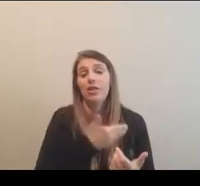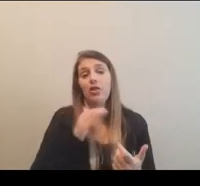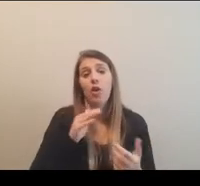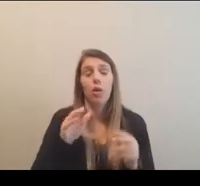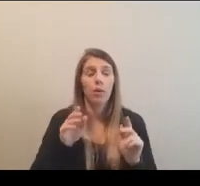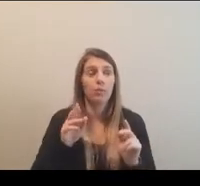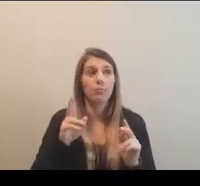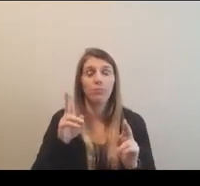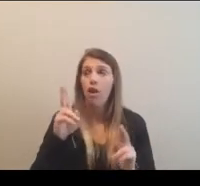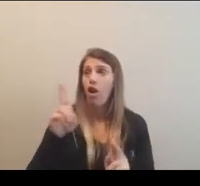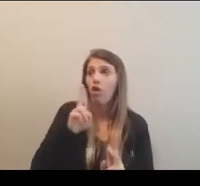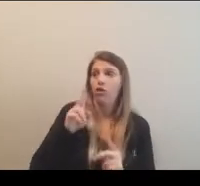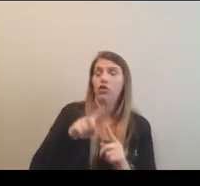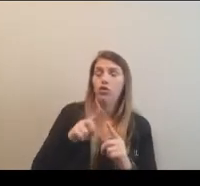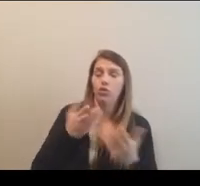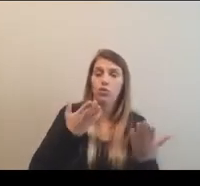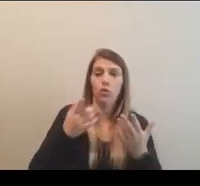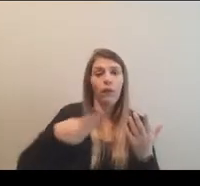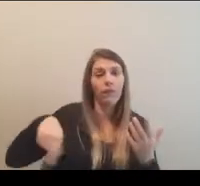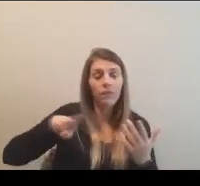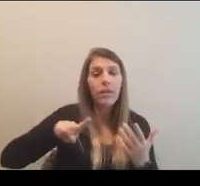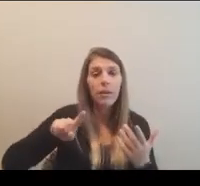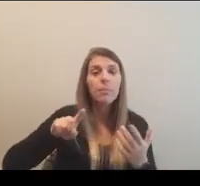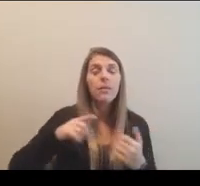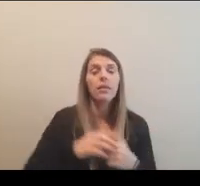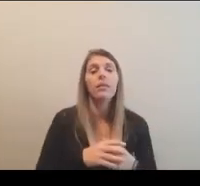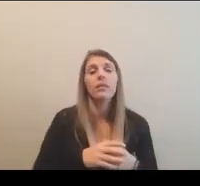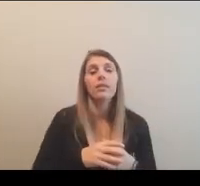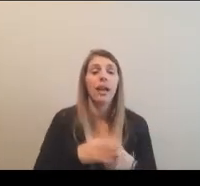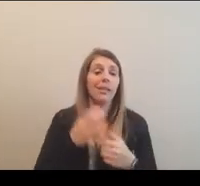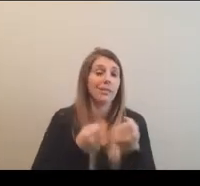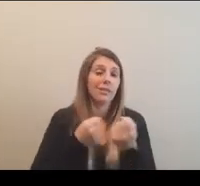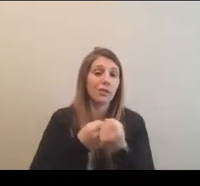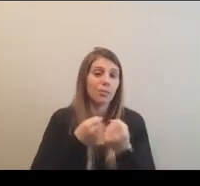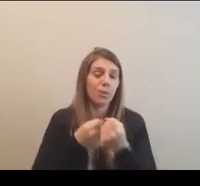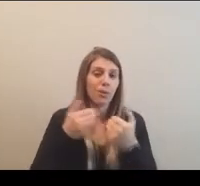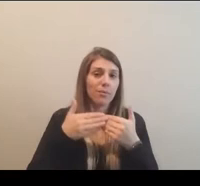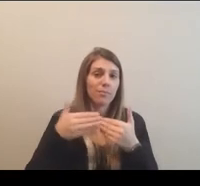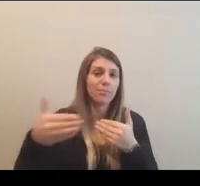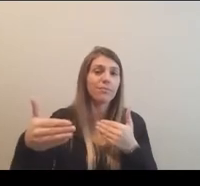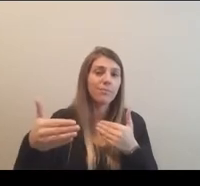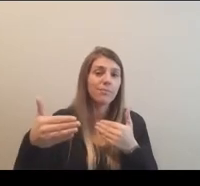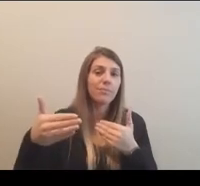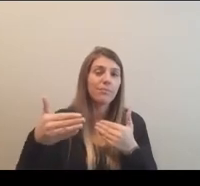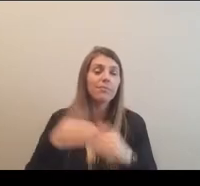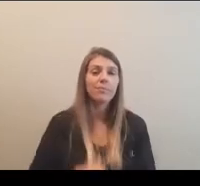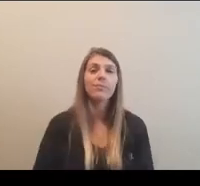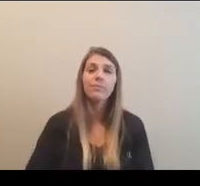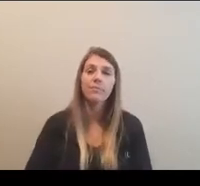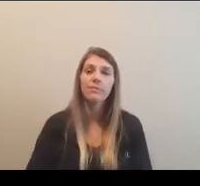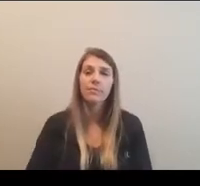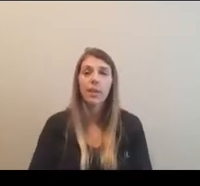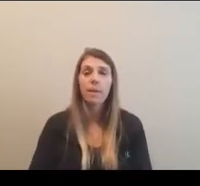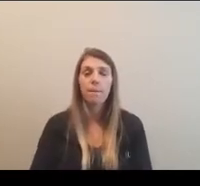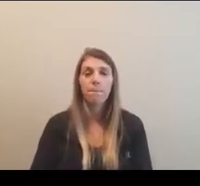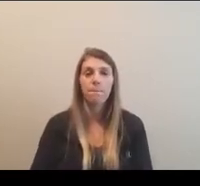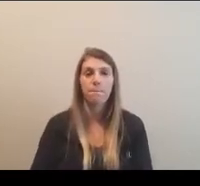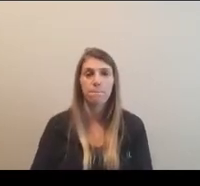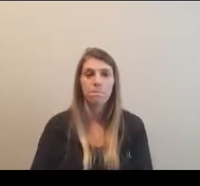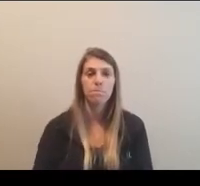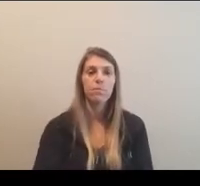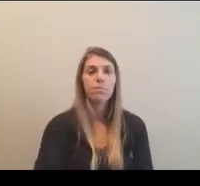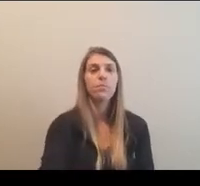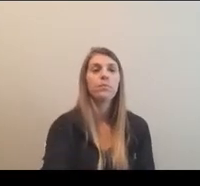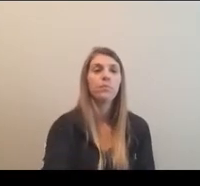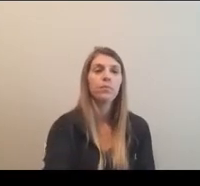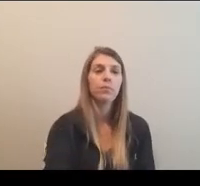and pleasure to serve them and, and, and, support the enhancements that are, that are being made. Yeah. Thanks, Dan.